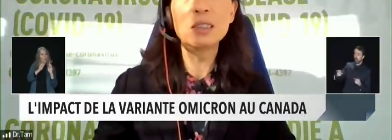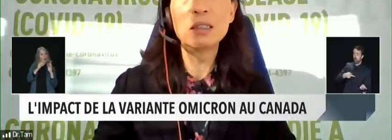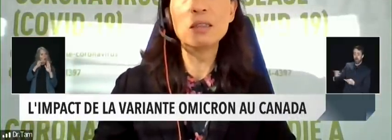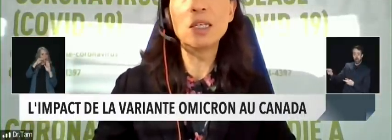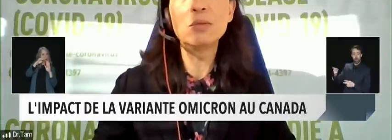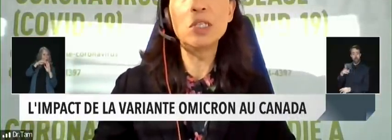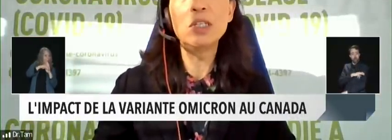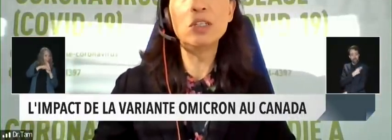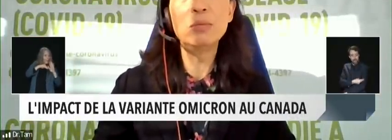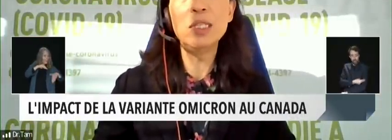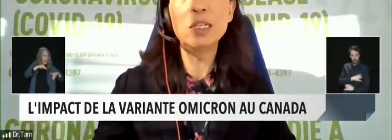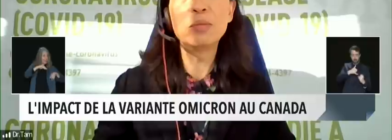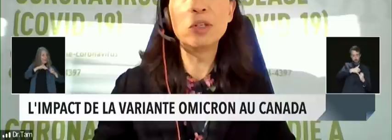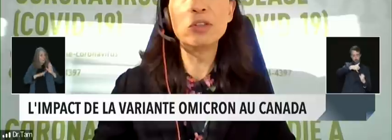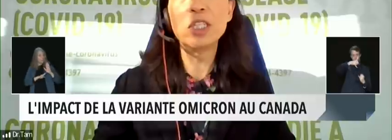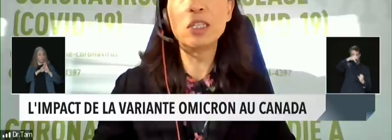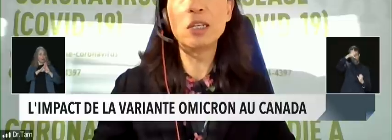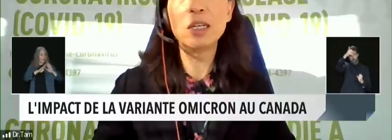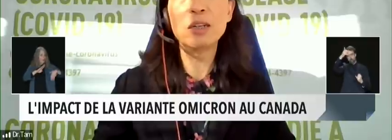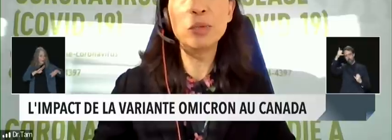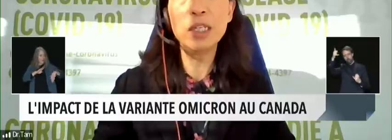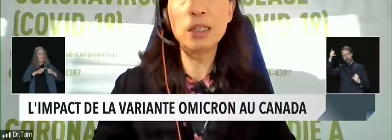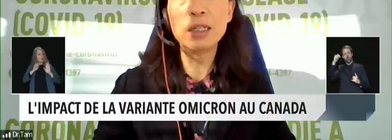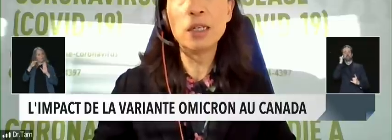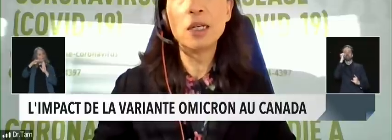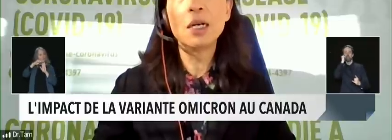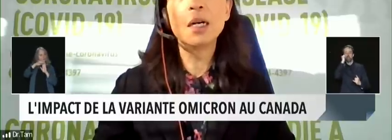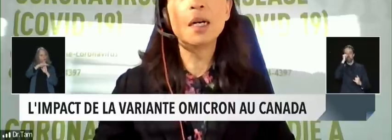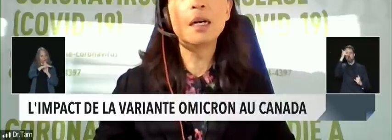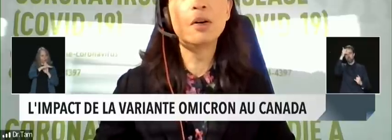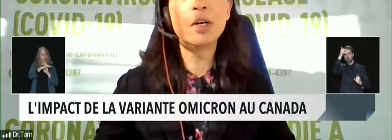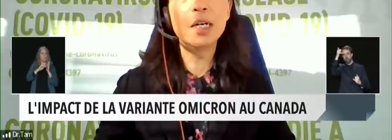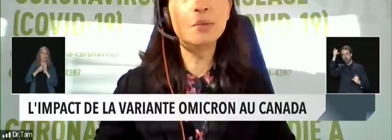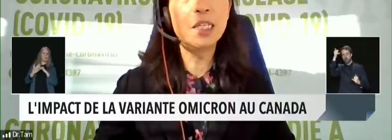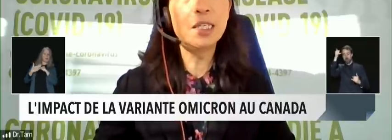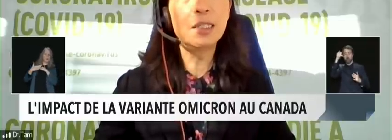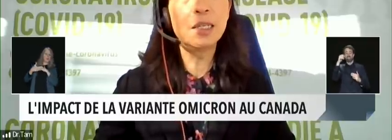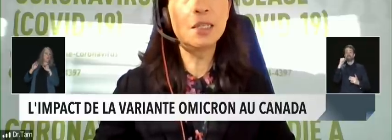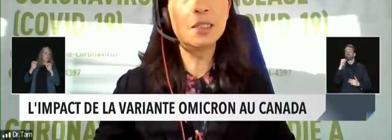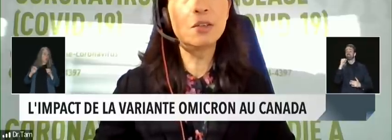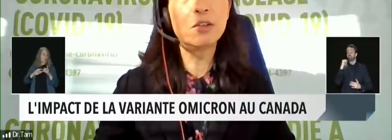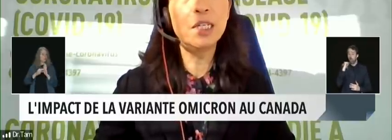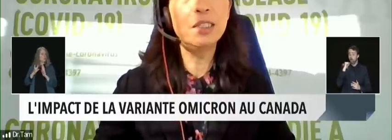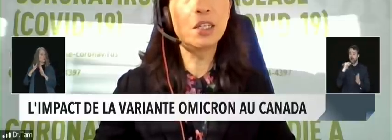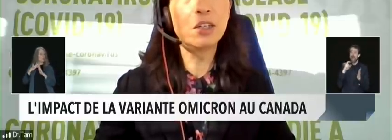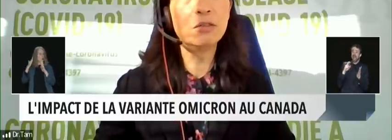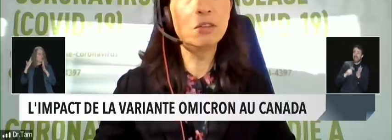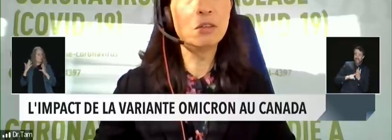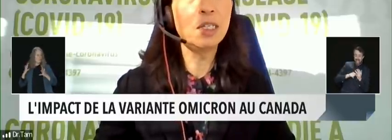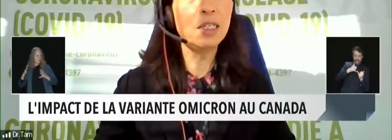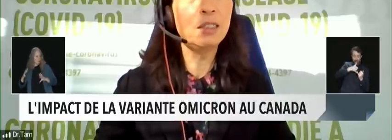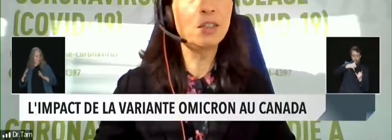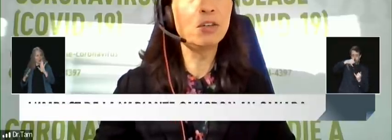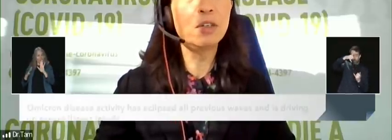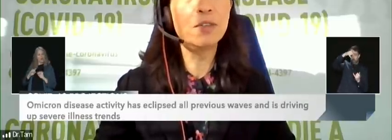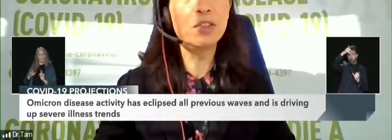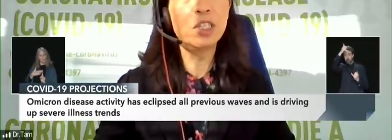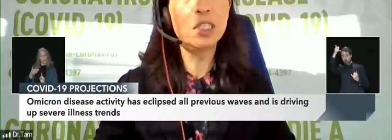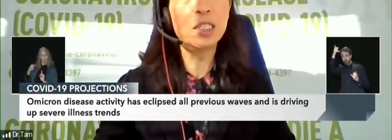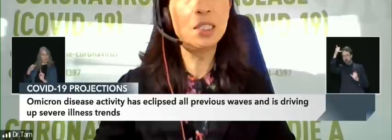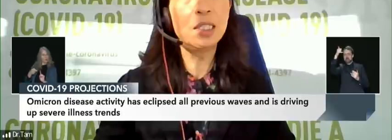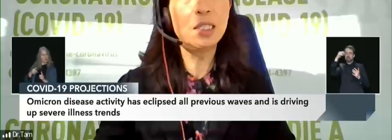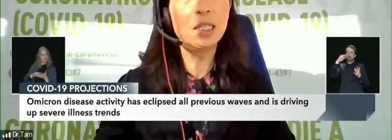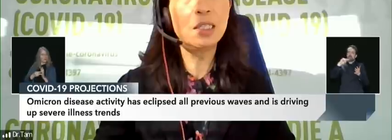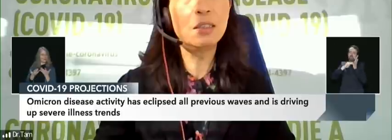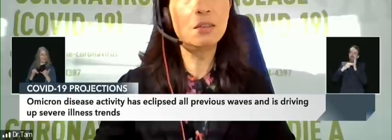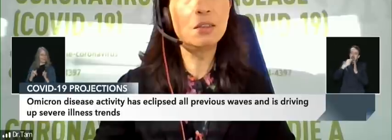early signal that we could be approaching that peak all I'm saying is that there's a grey zone or a zone of